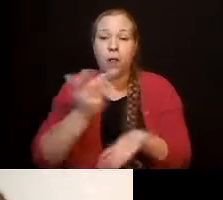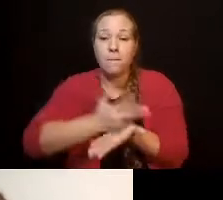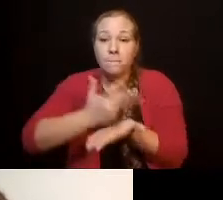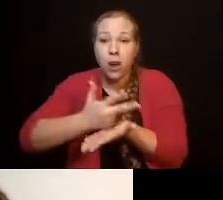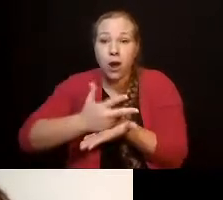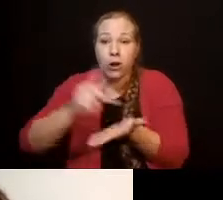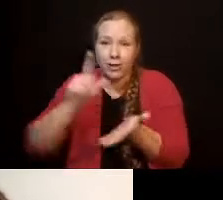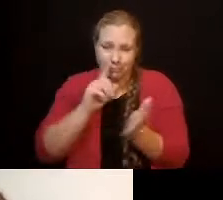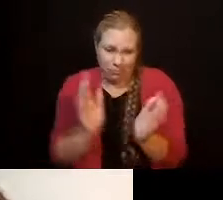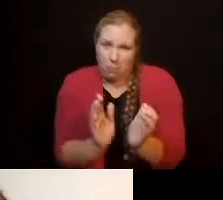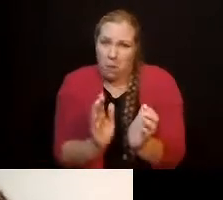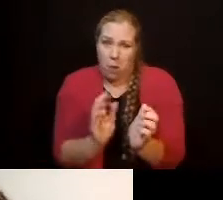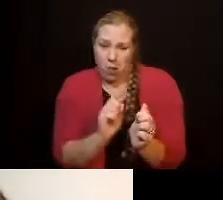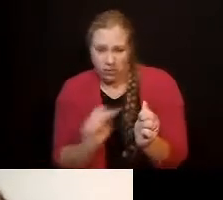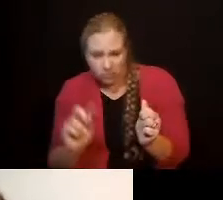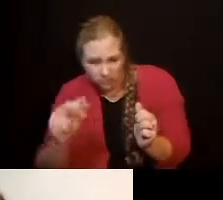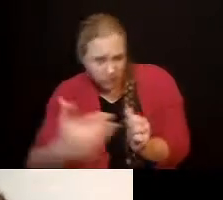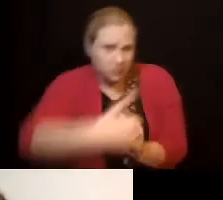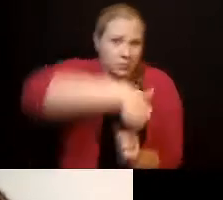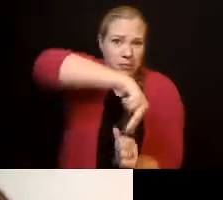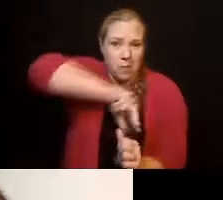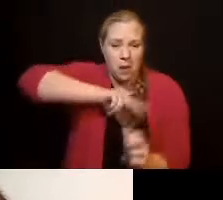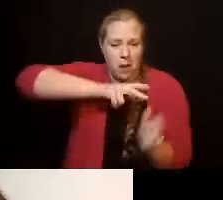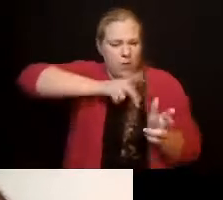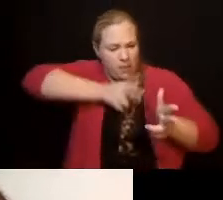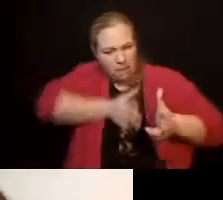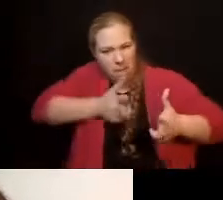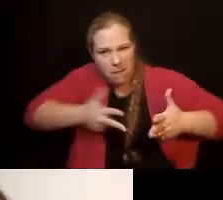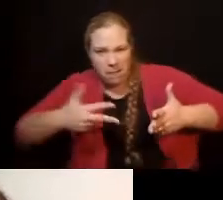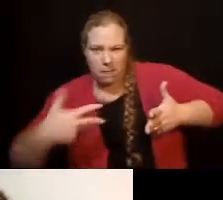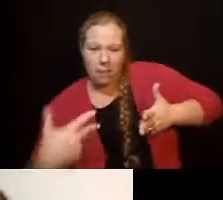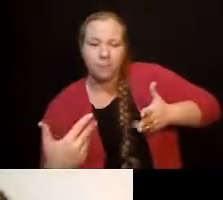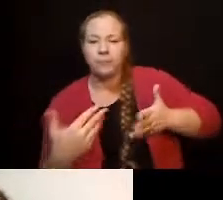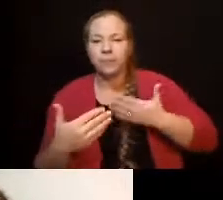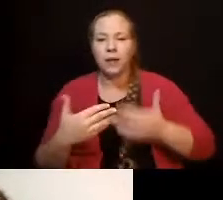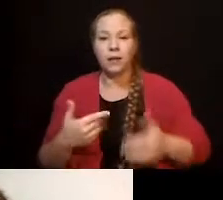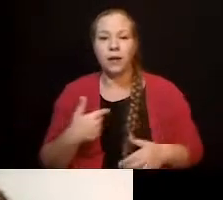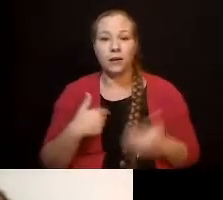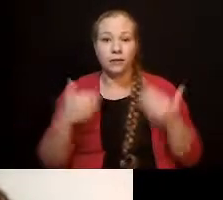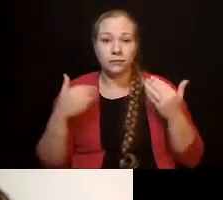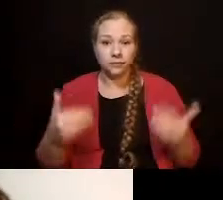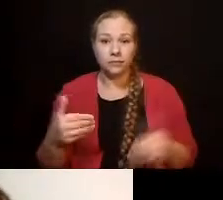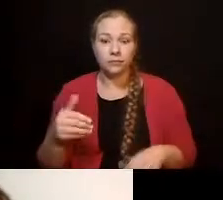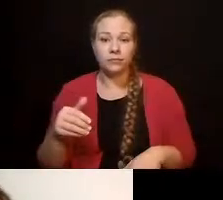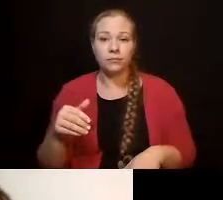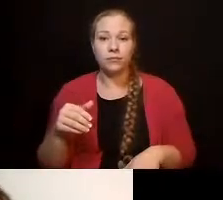rented a apartment condo right across the parking lot.